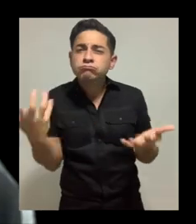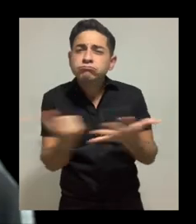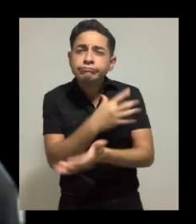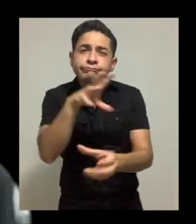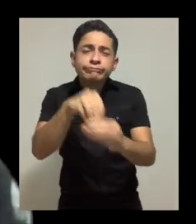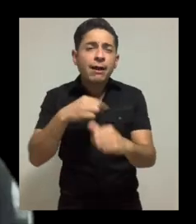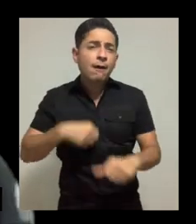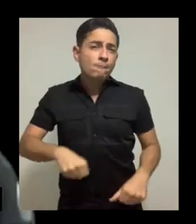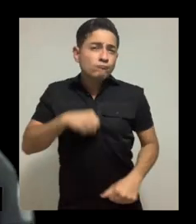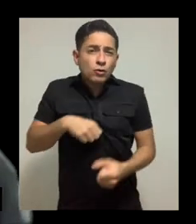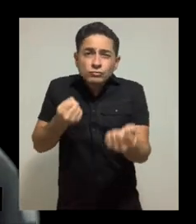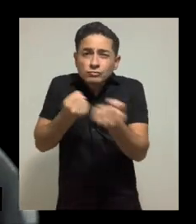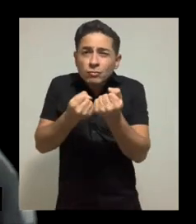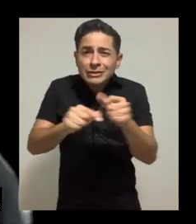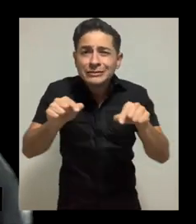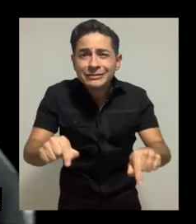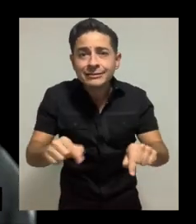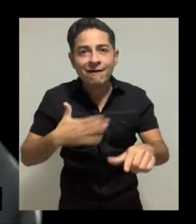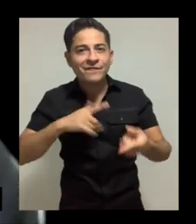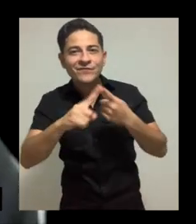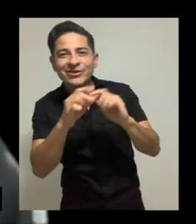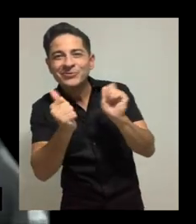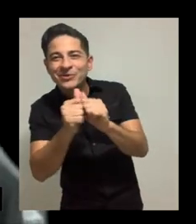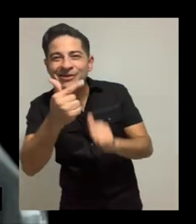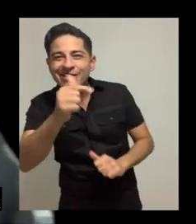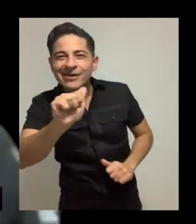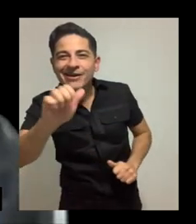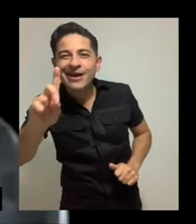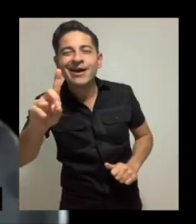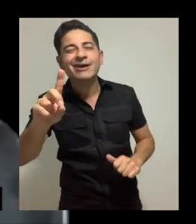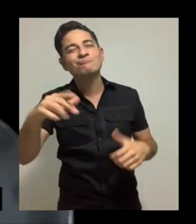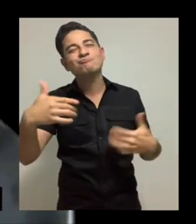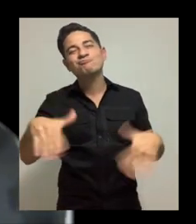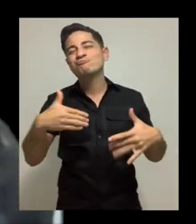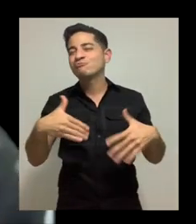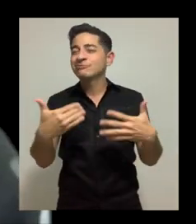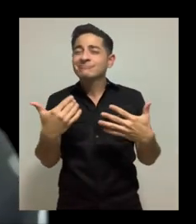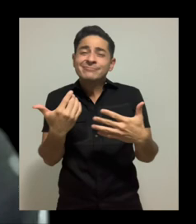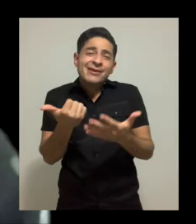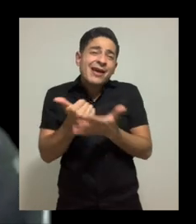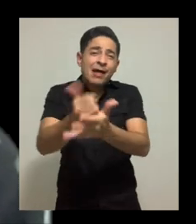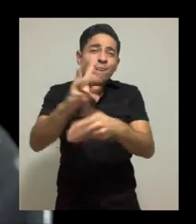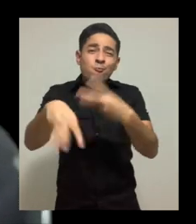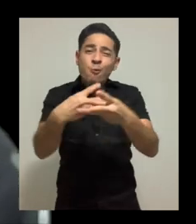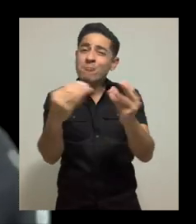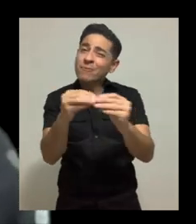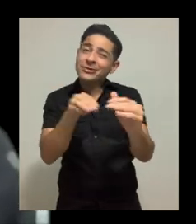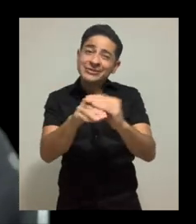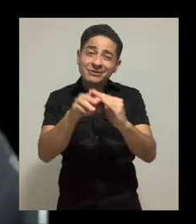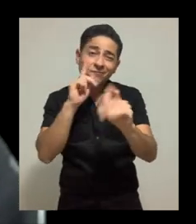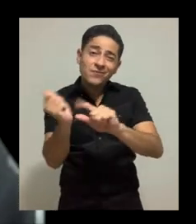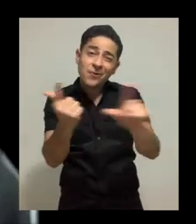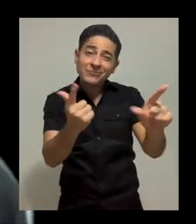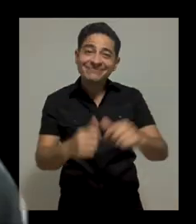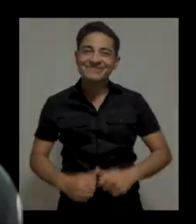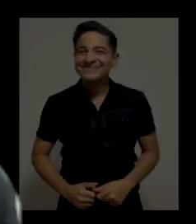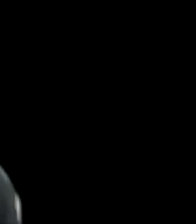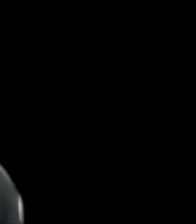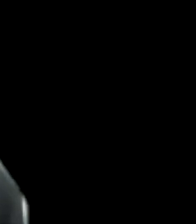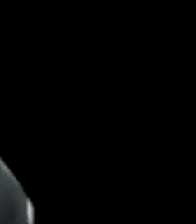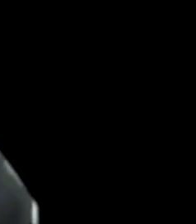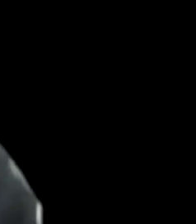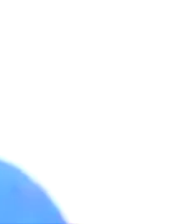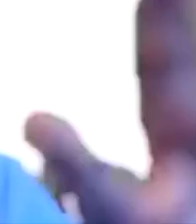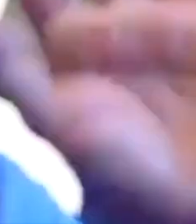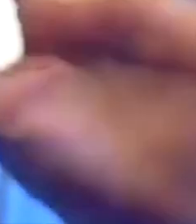Thank you for the opportunity. I'm super proud to be supporting this, our friends with GAD, and trying to make the world a more accessible place.